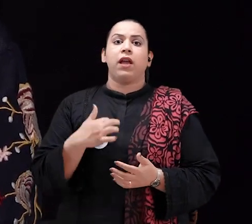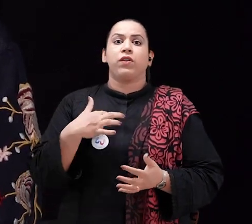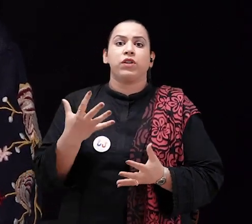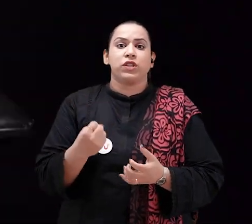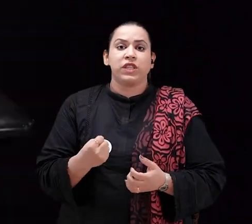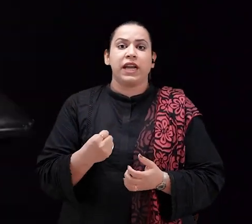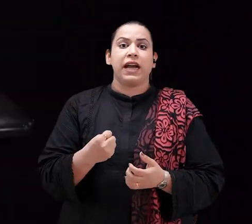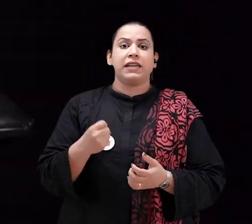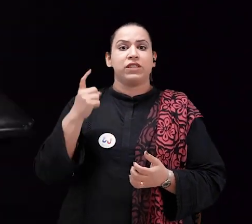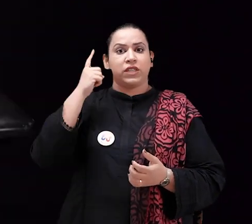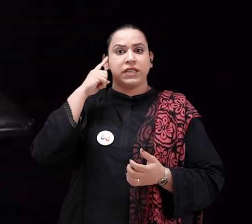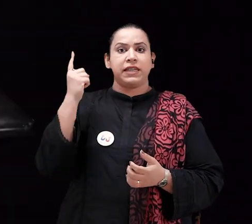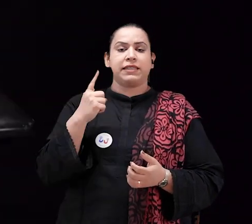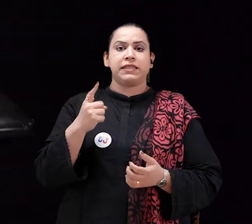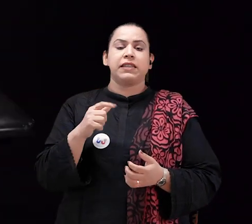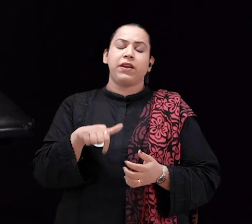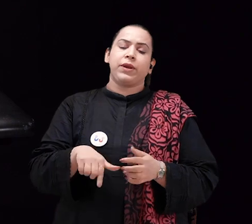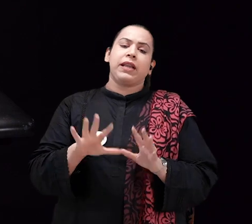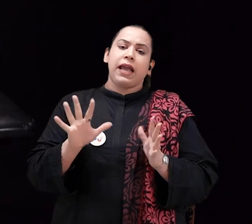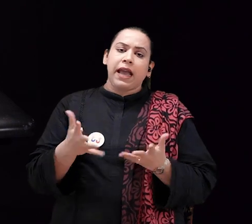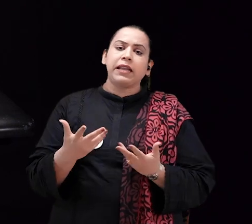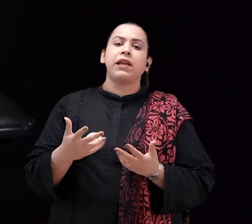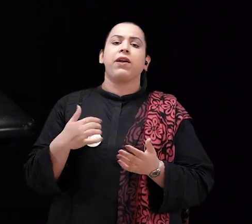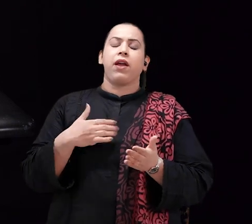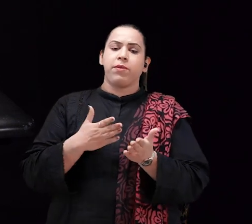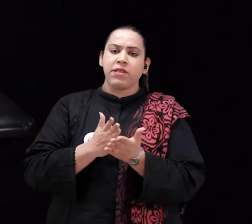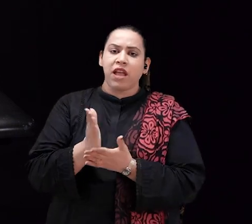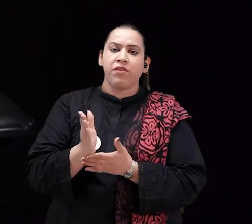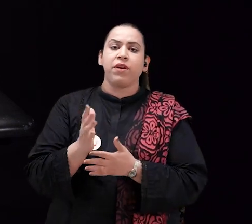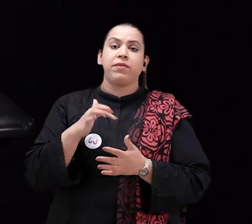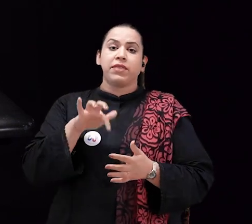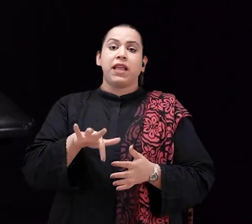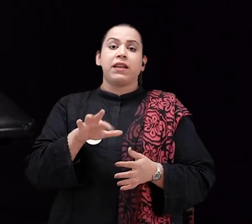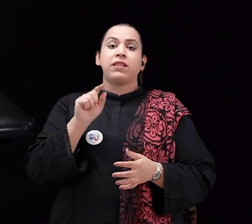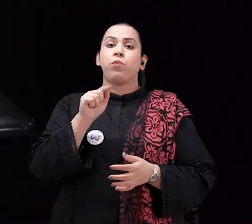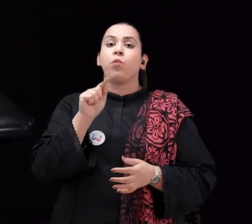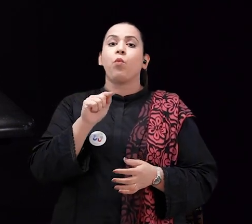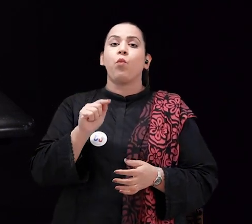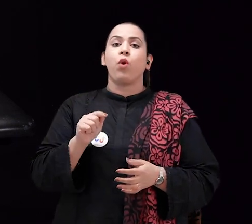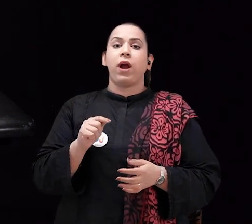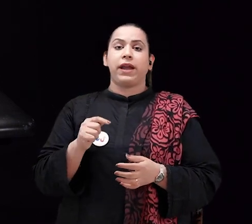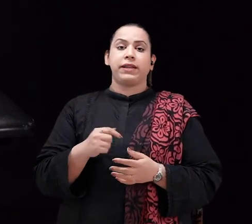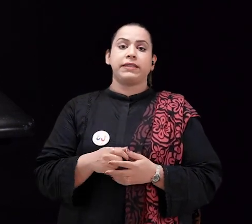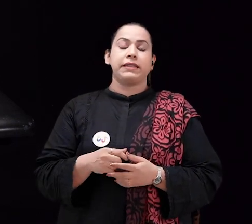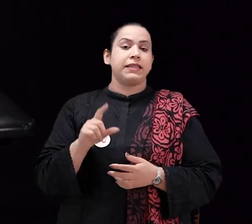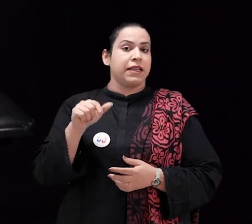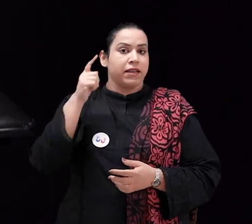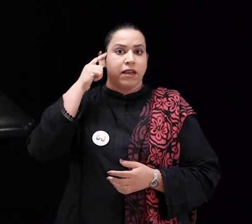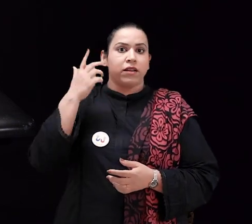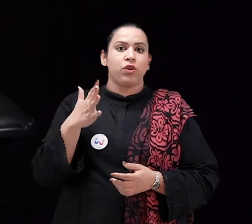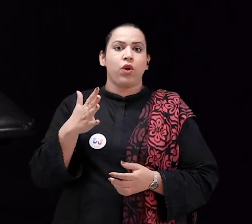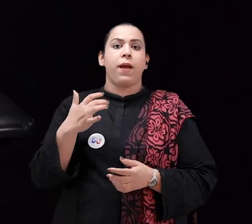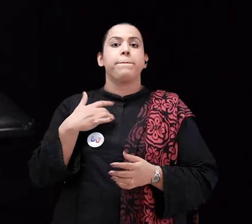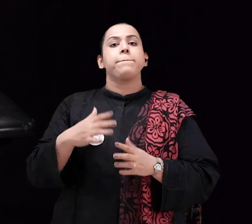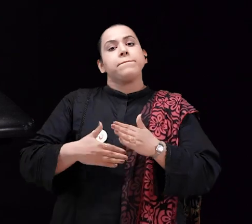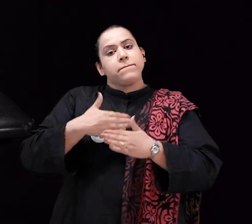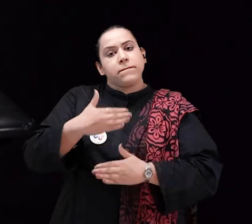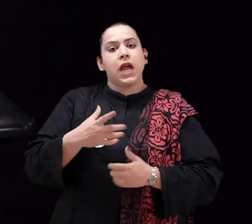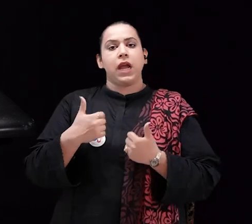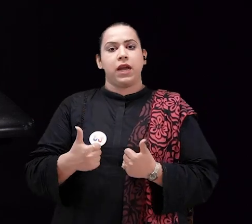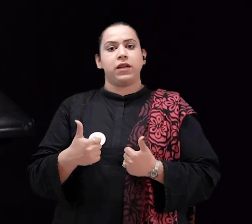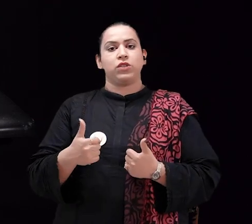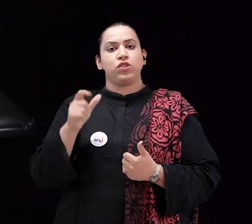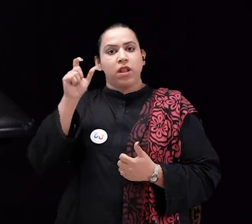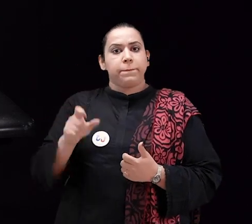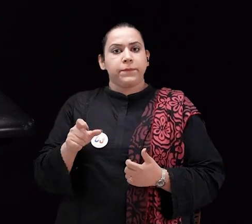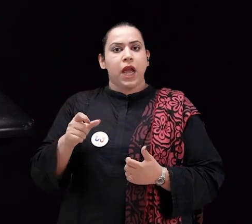fall down. And last time I broke my neck. I don't know. I think I'm going to get a head injury this time. But anyway, I survived. And that was the point